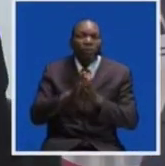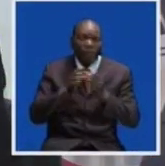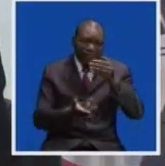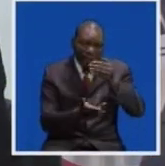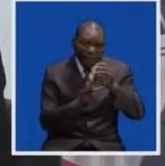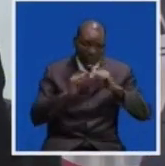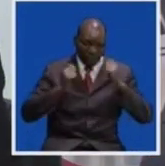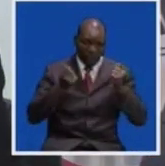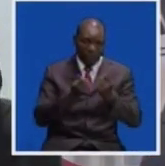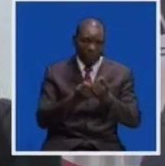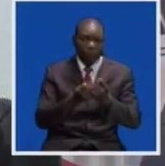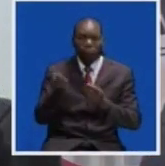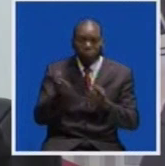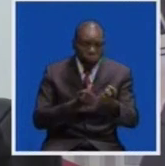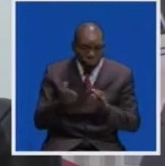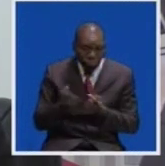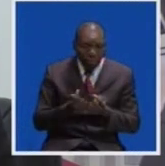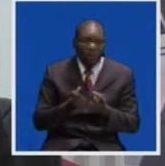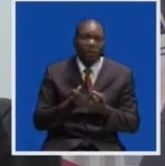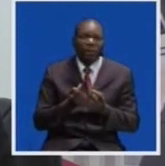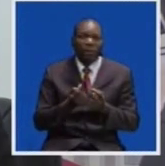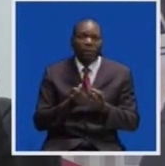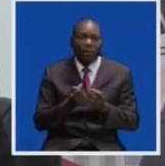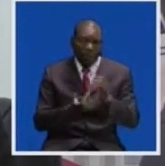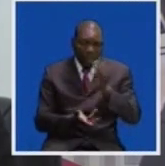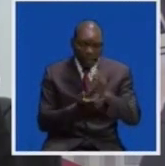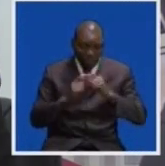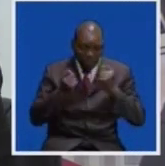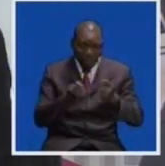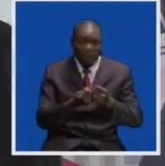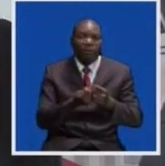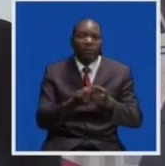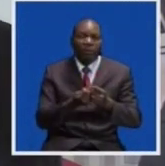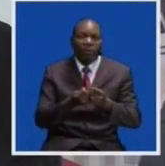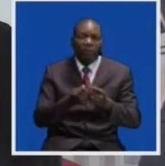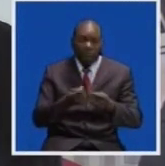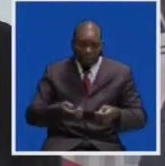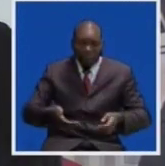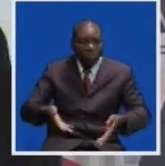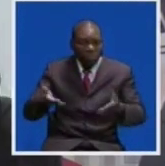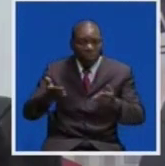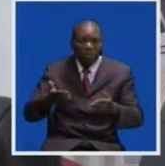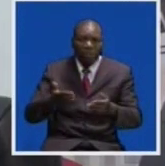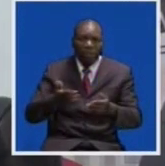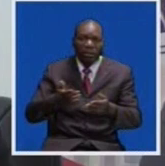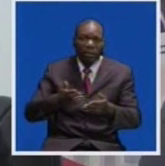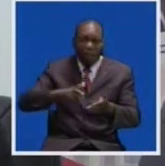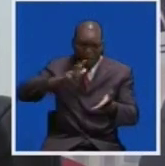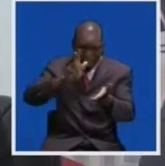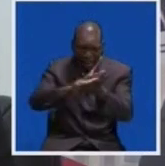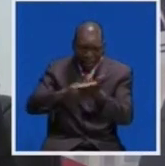team. And this technical team actually makes them sign the non-disclosure